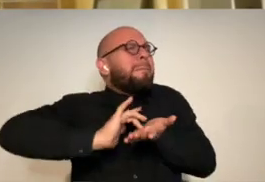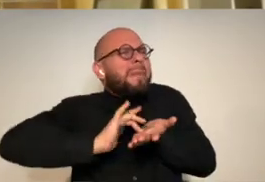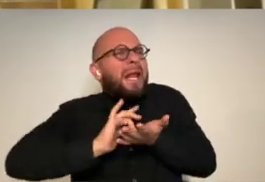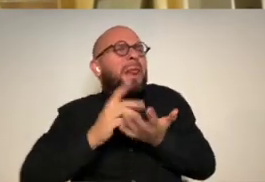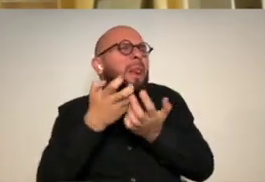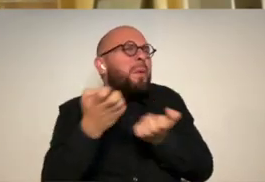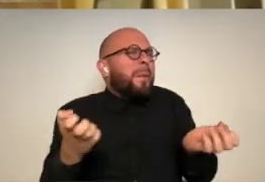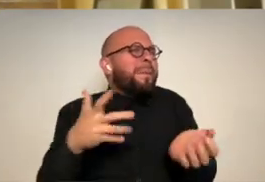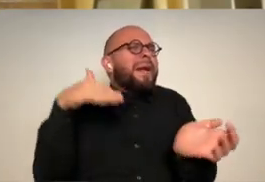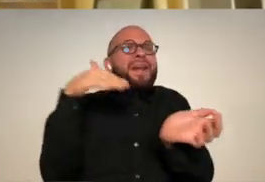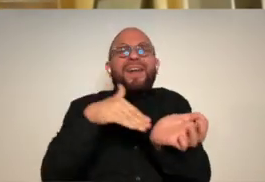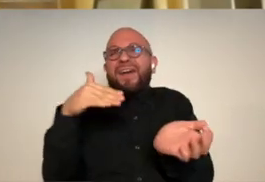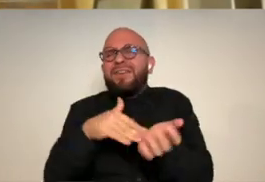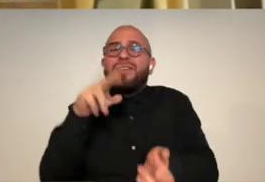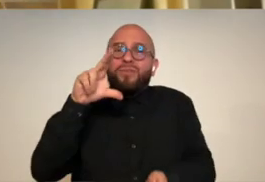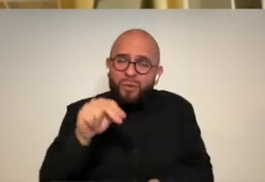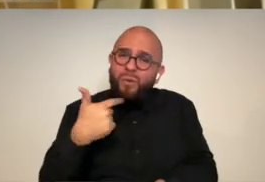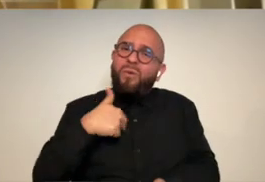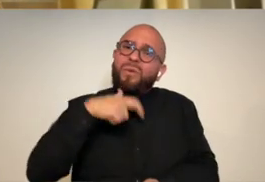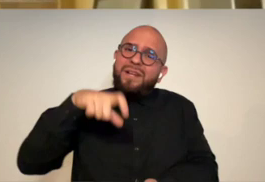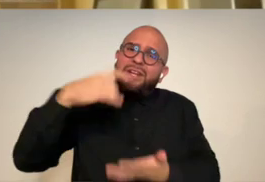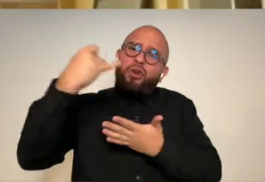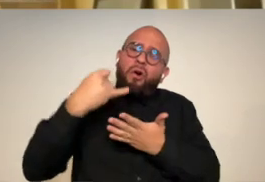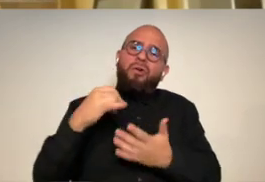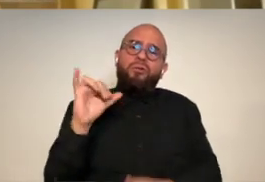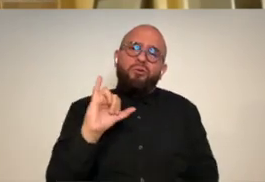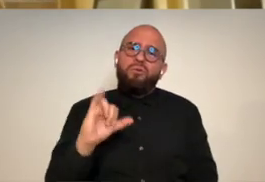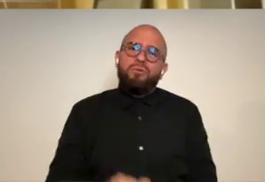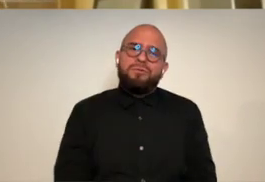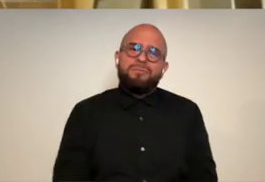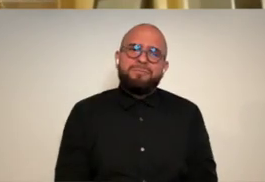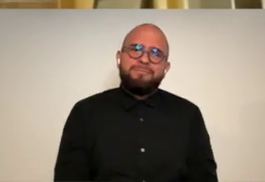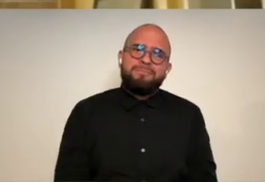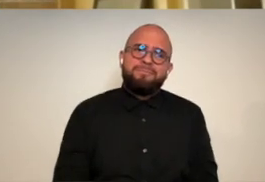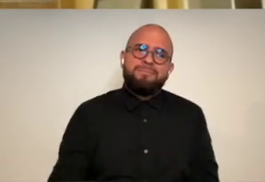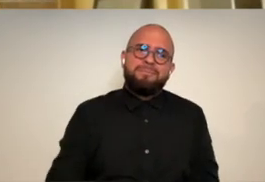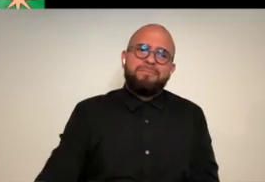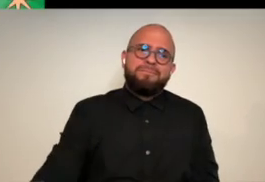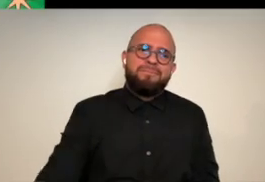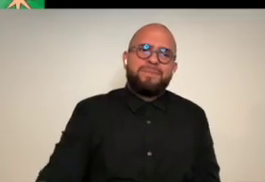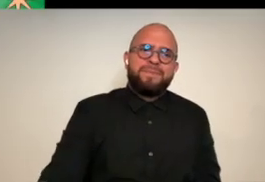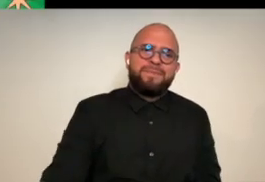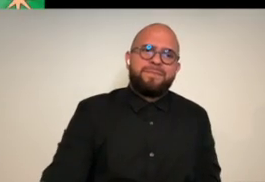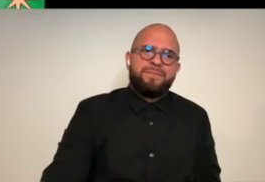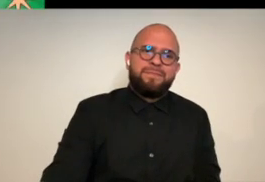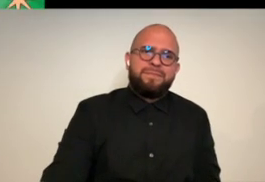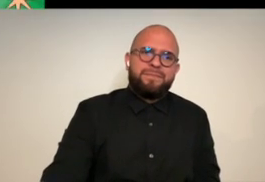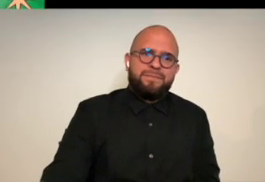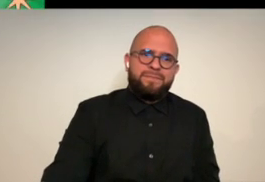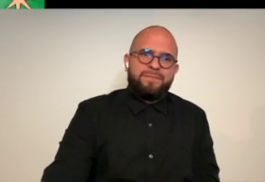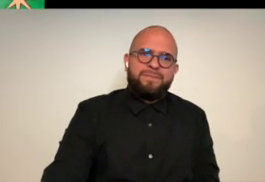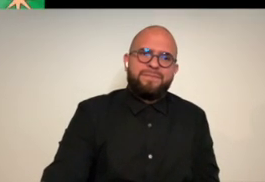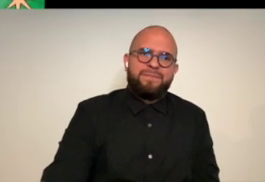need just like freaking medical equipment and and doctors we need the arts part too you